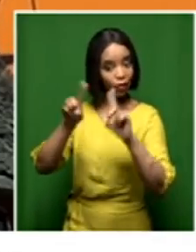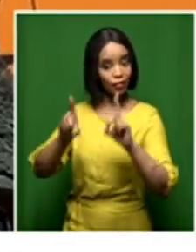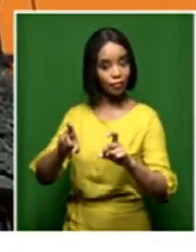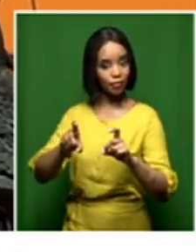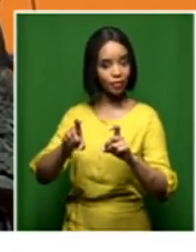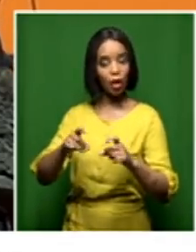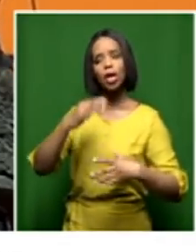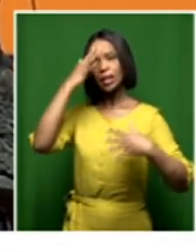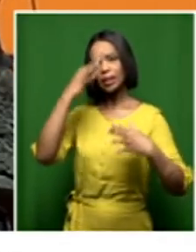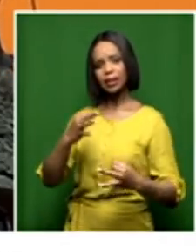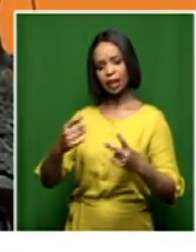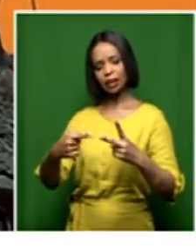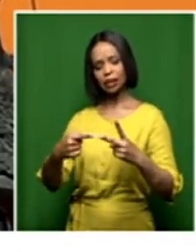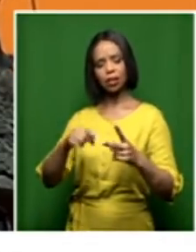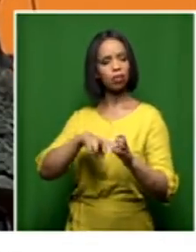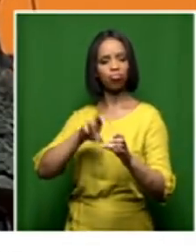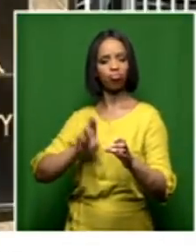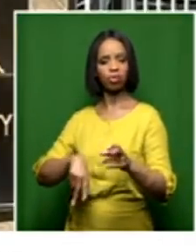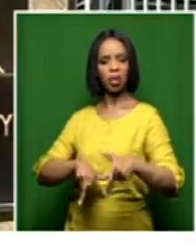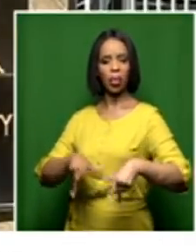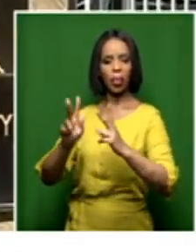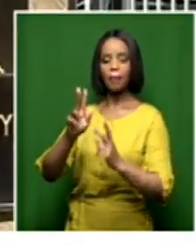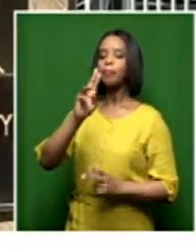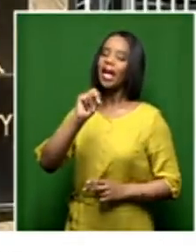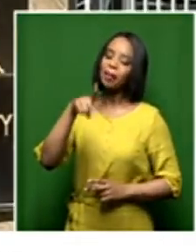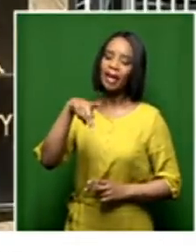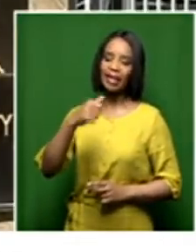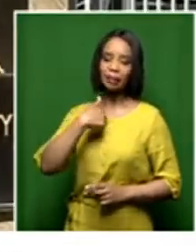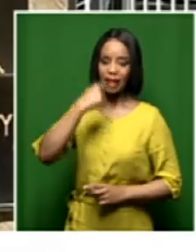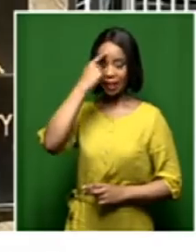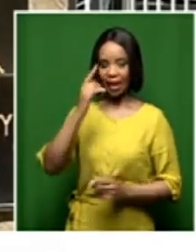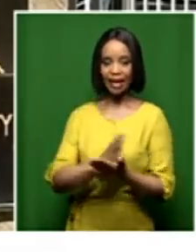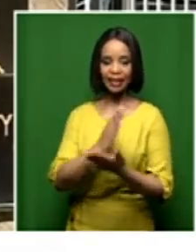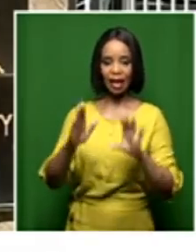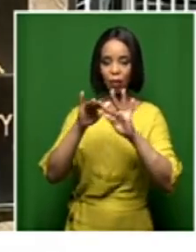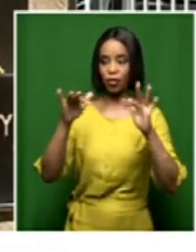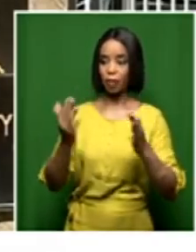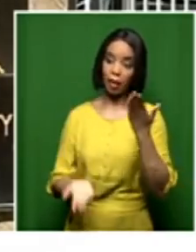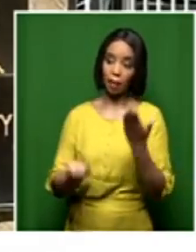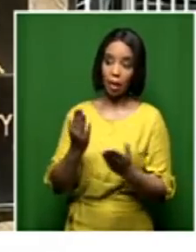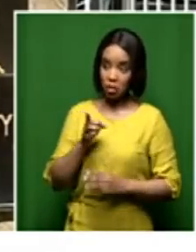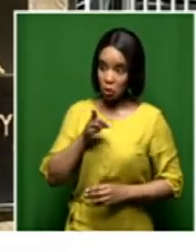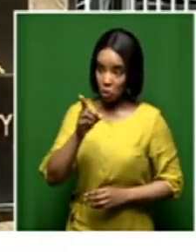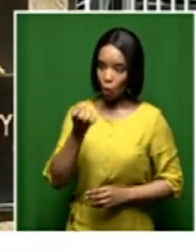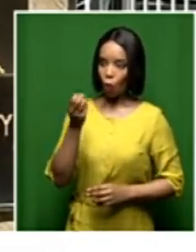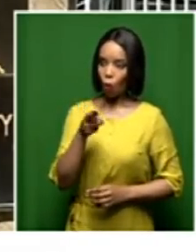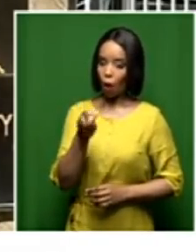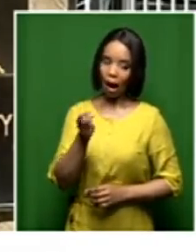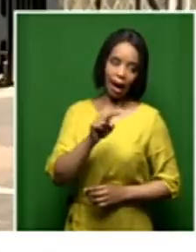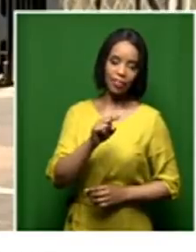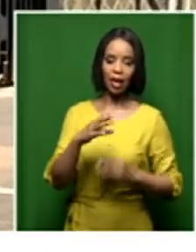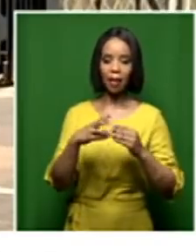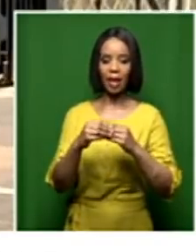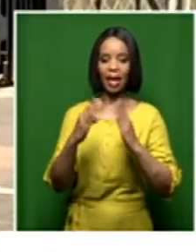organization. And I think some people were actually saying, if it wasn't yourself, one of the other members who actually asked